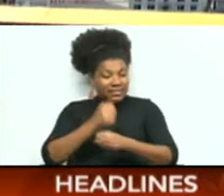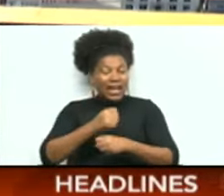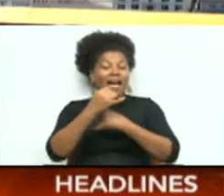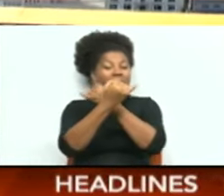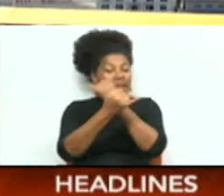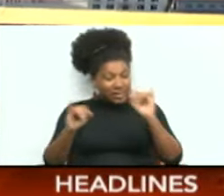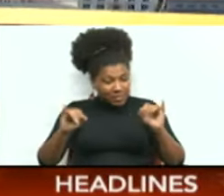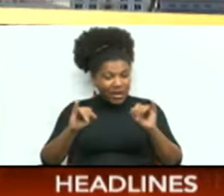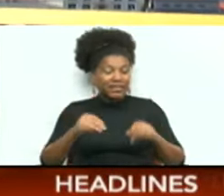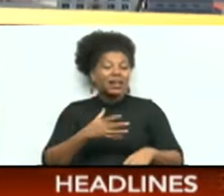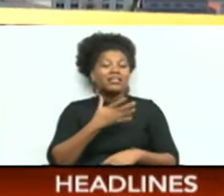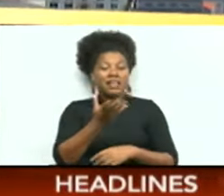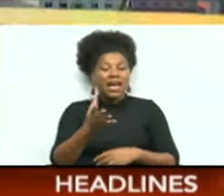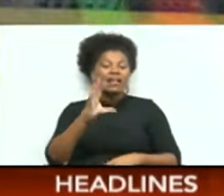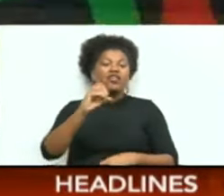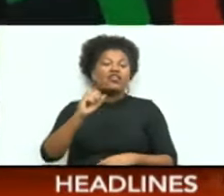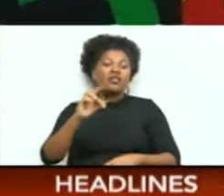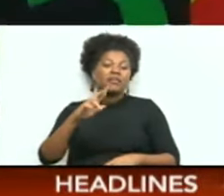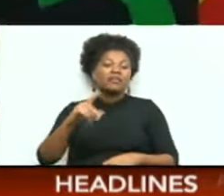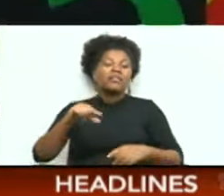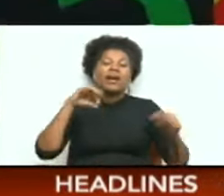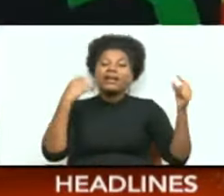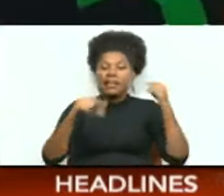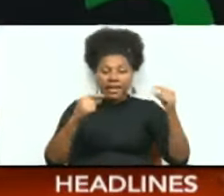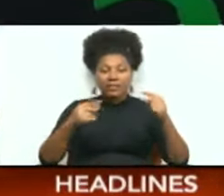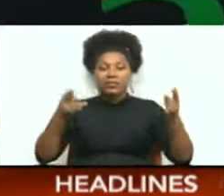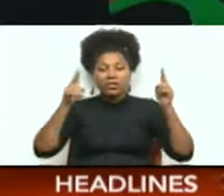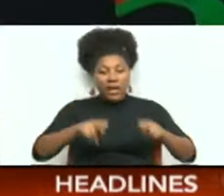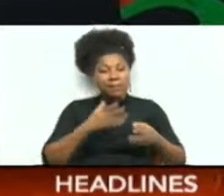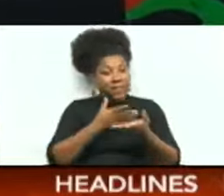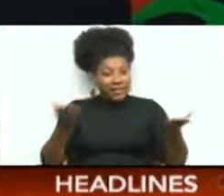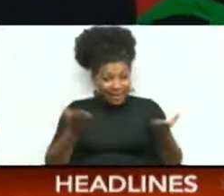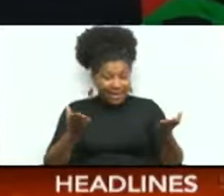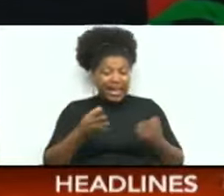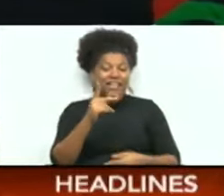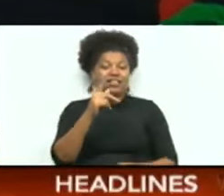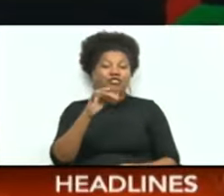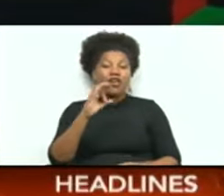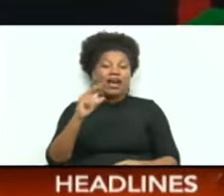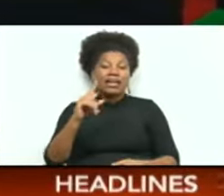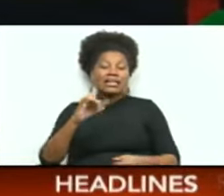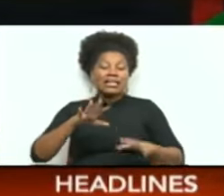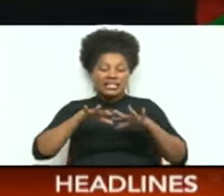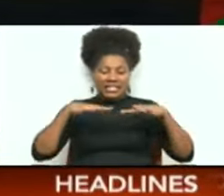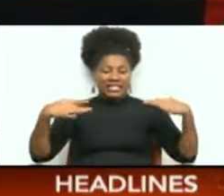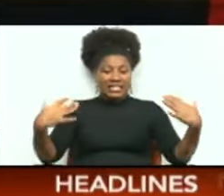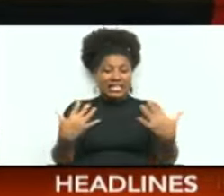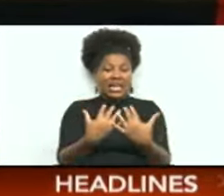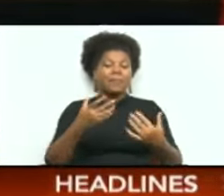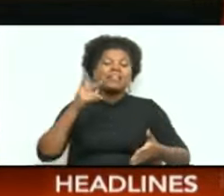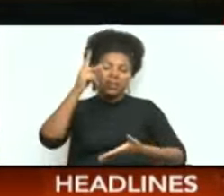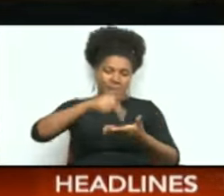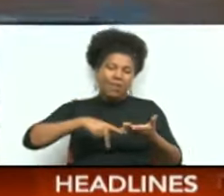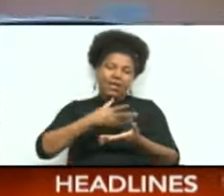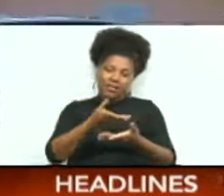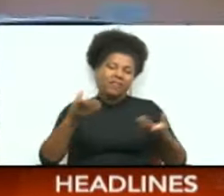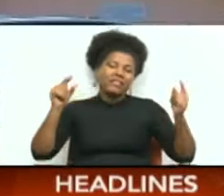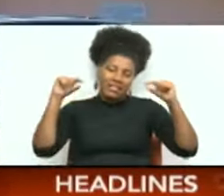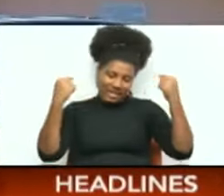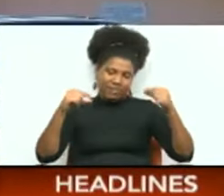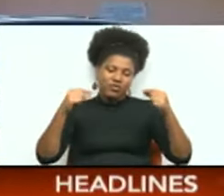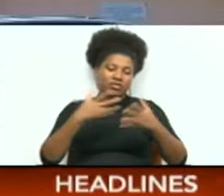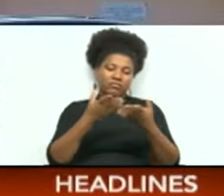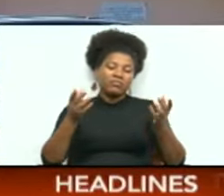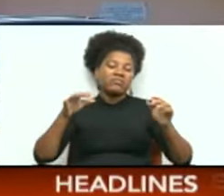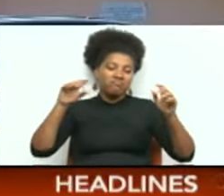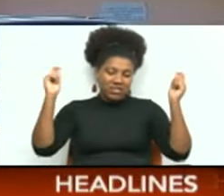year. And of course, the Carifta Games, which will be held here at the Carani James Athletic Stadium, is what a part of those celebrations. All the